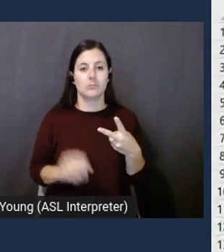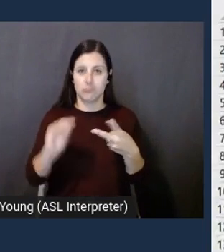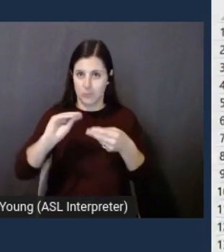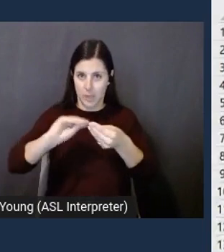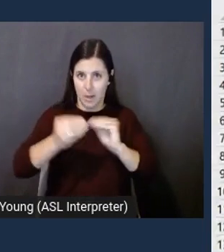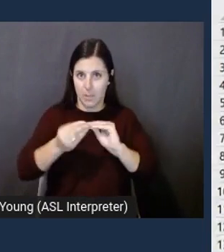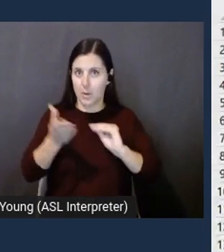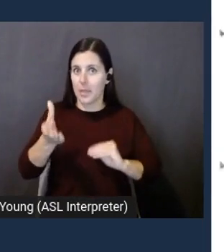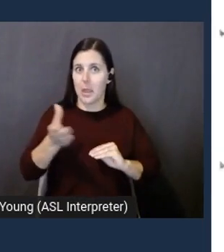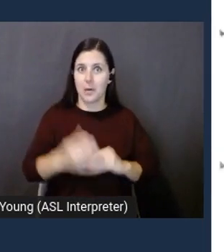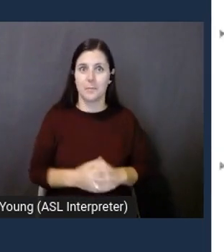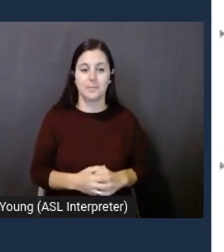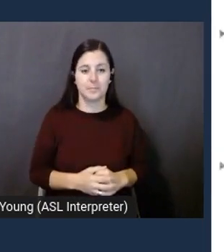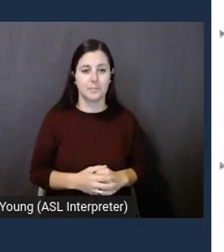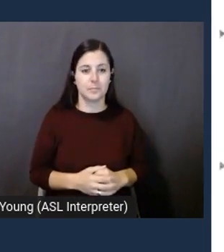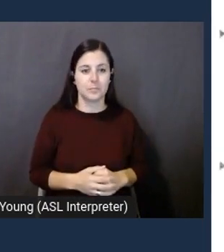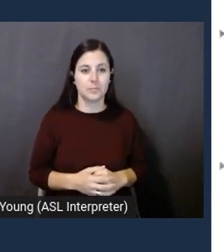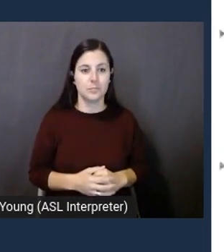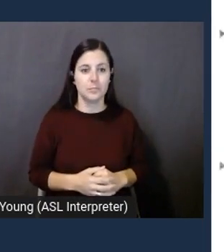So, we go back.